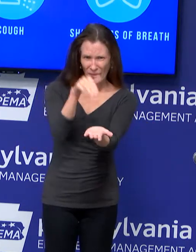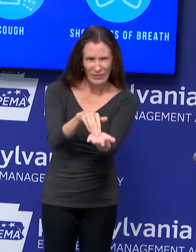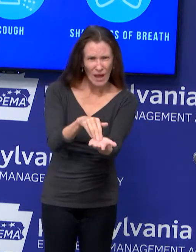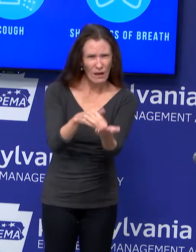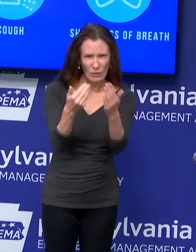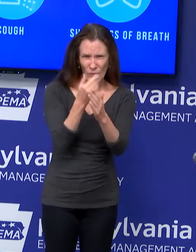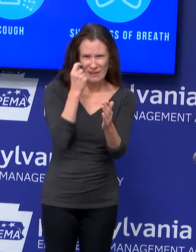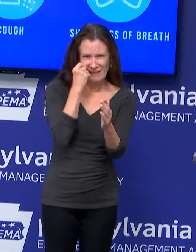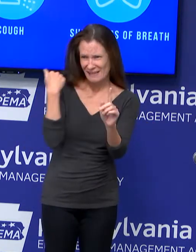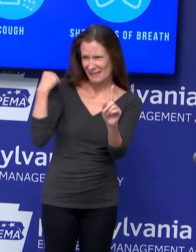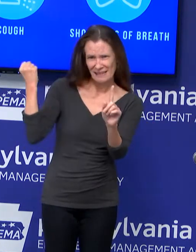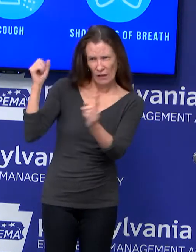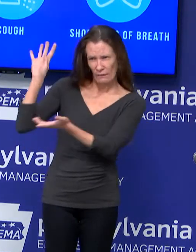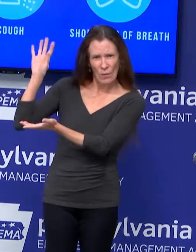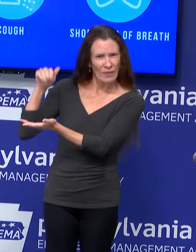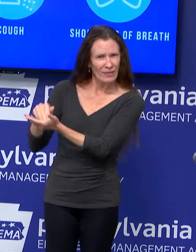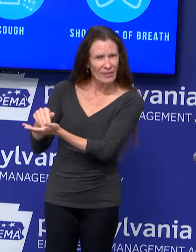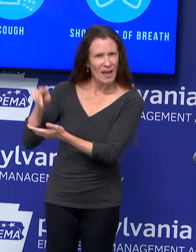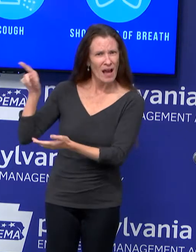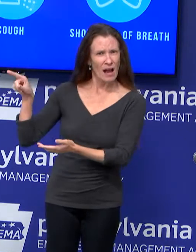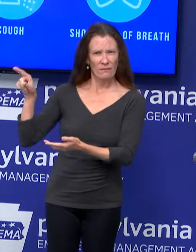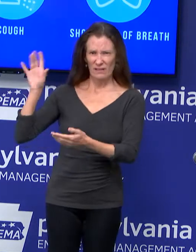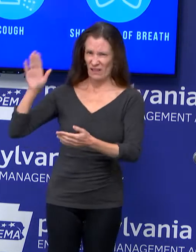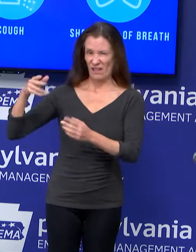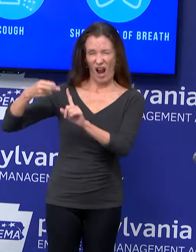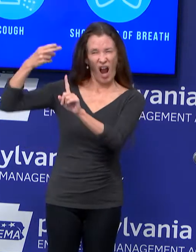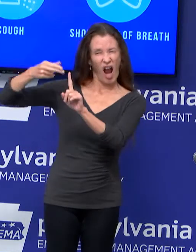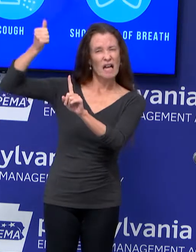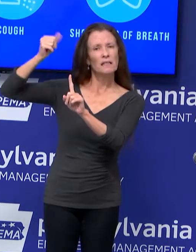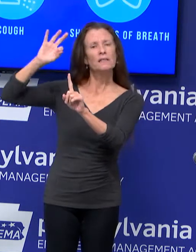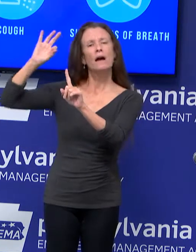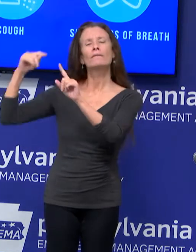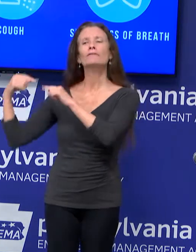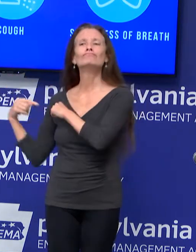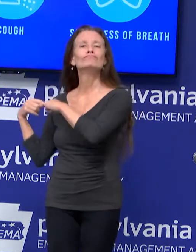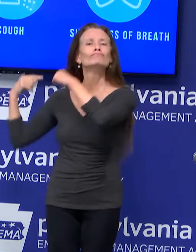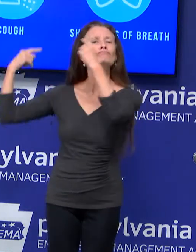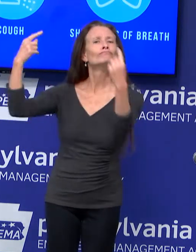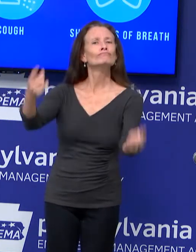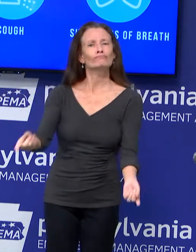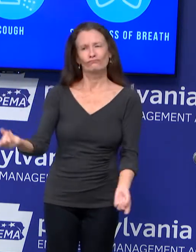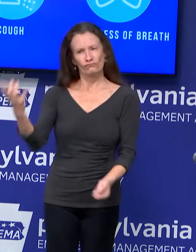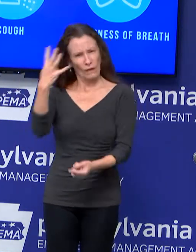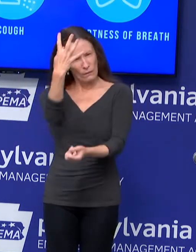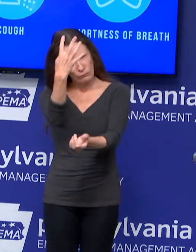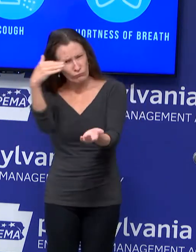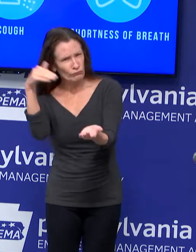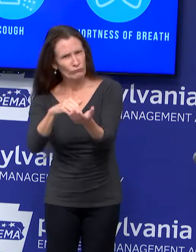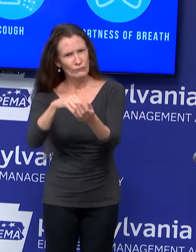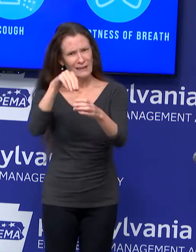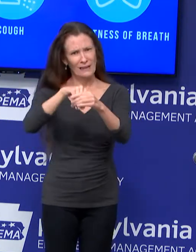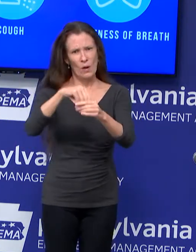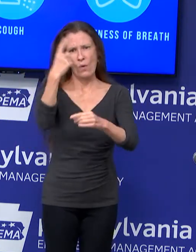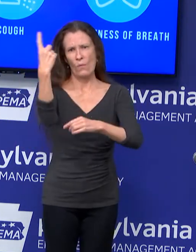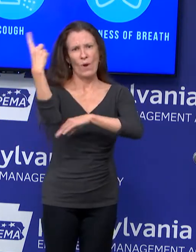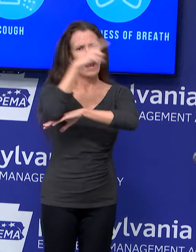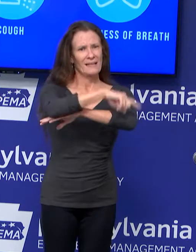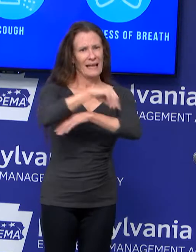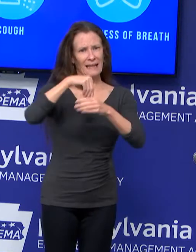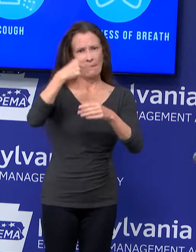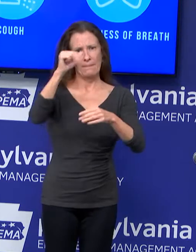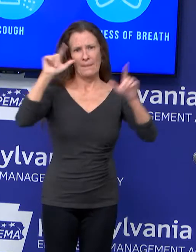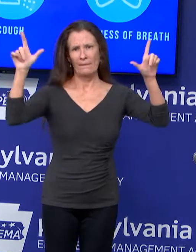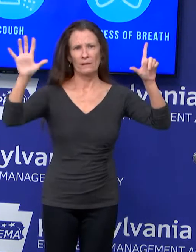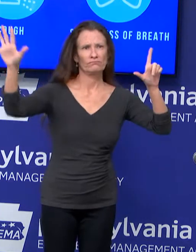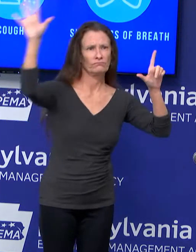We are now seeing the highest case counts of the COVID-19 pandemic across Pennsylvania that we have seen since